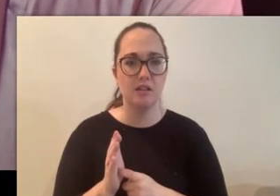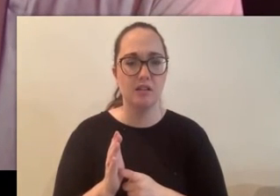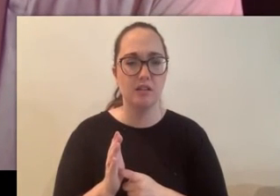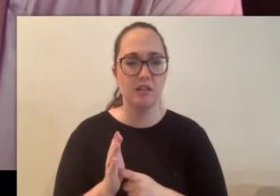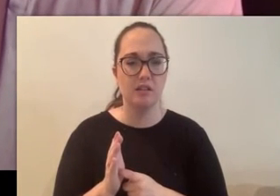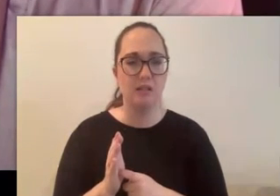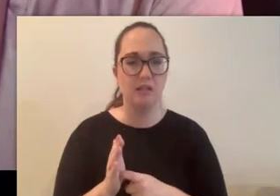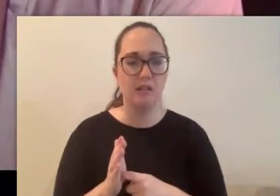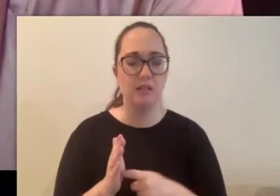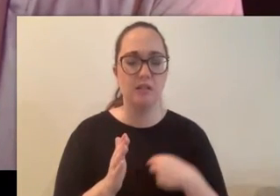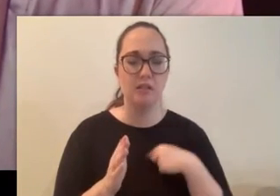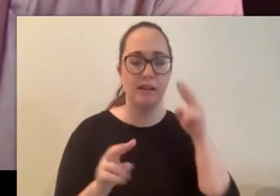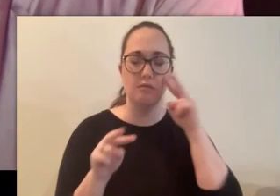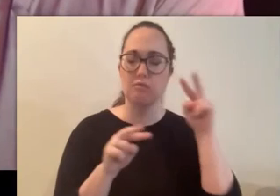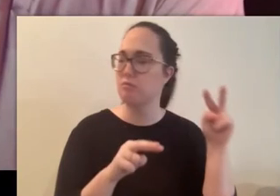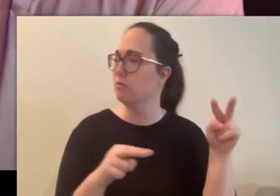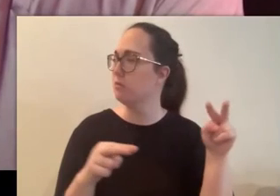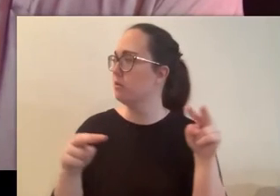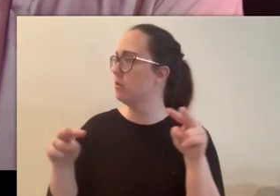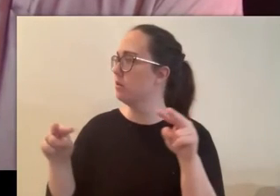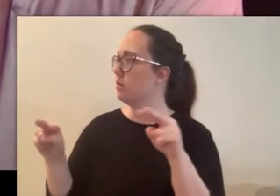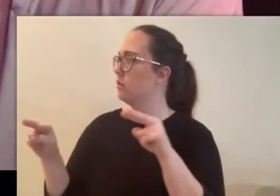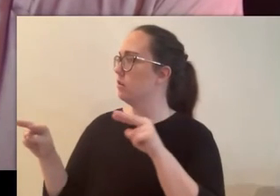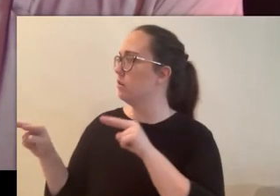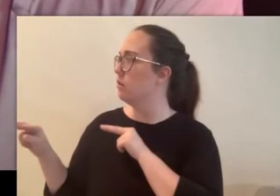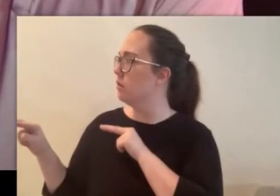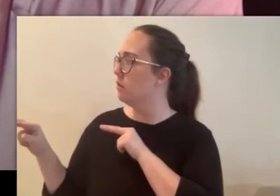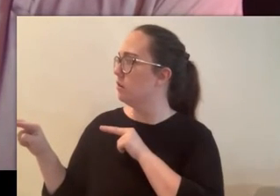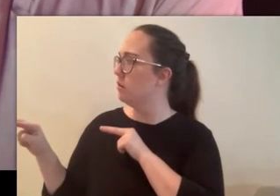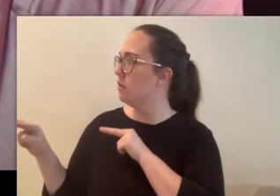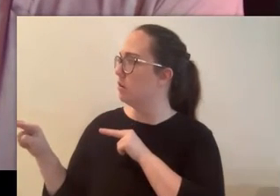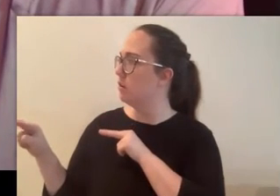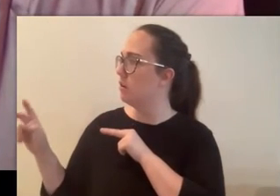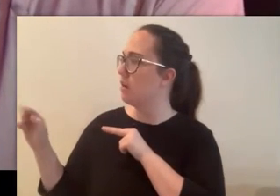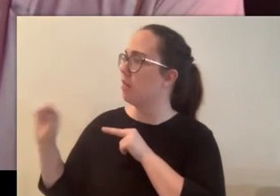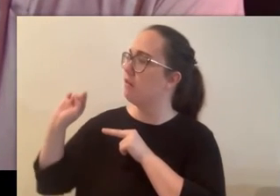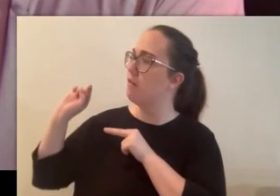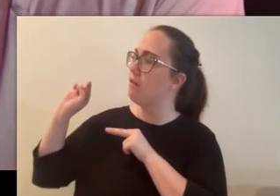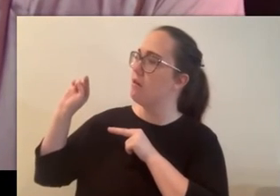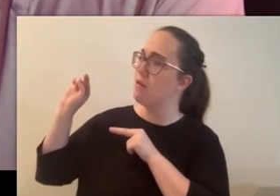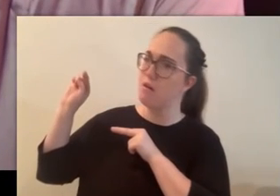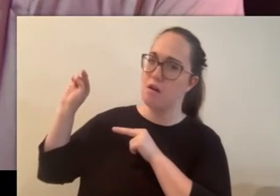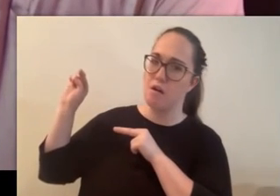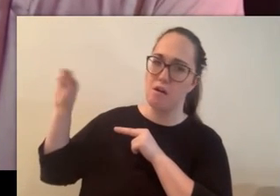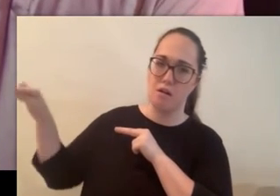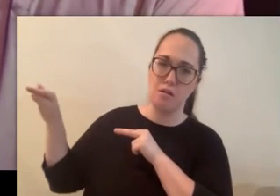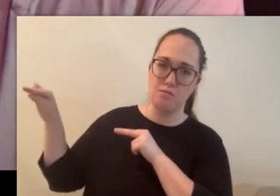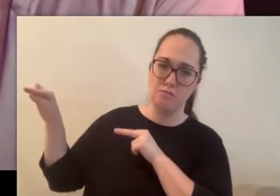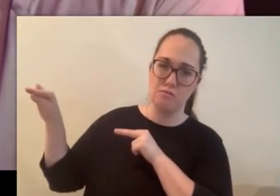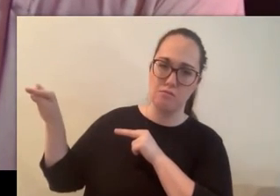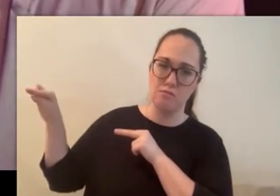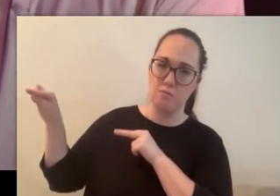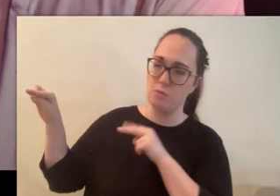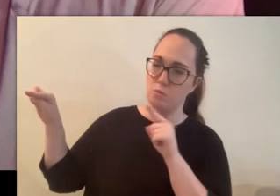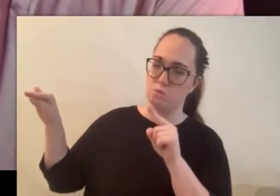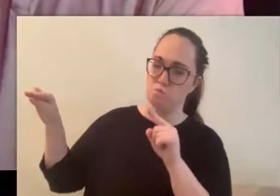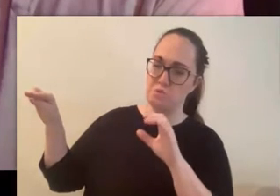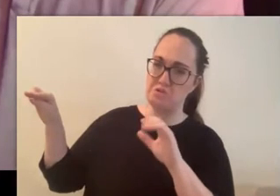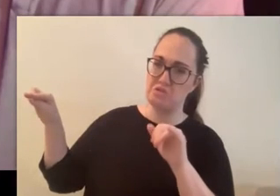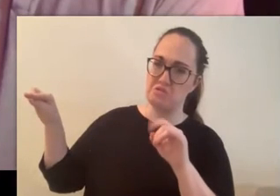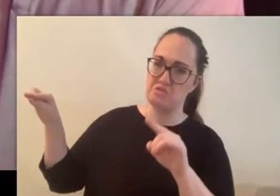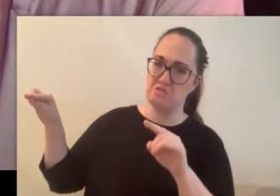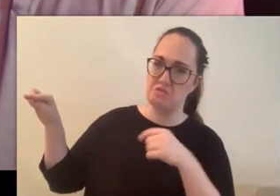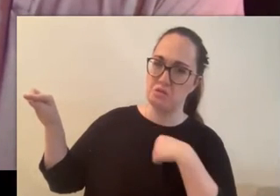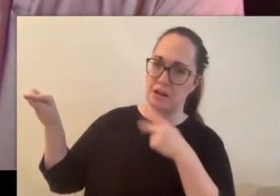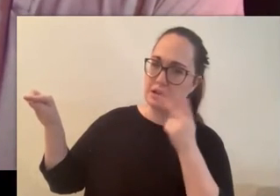i turned around and i looked down the path about 100 yards and there i saw it